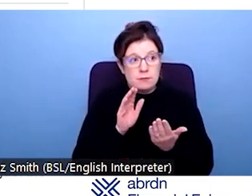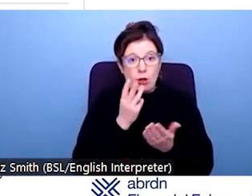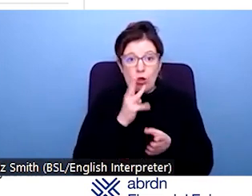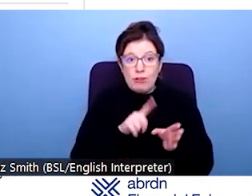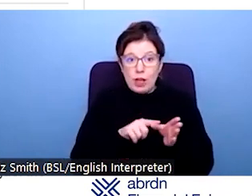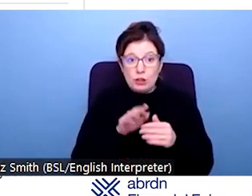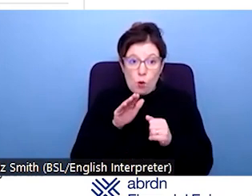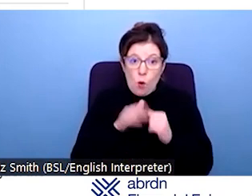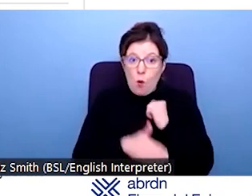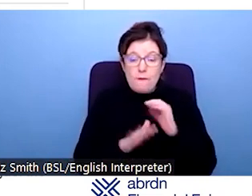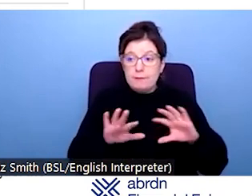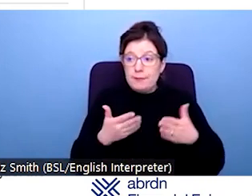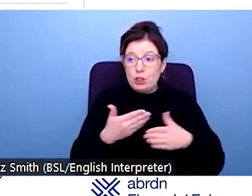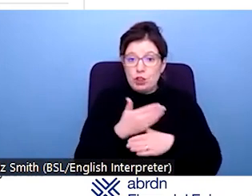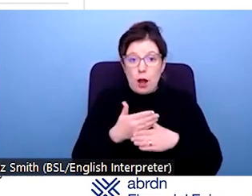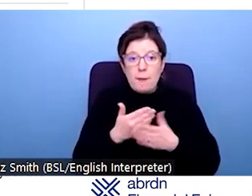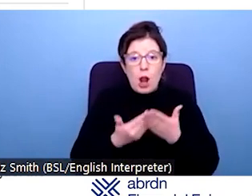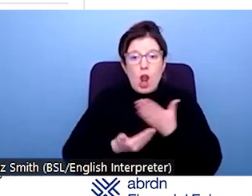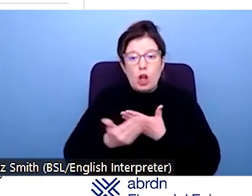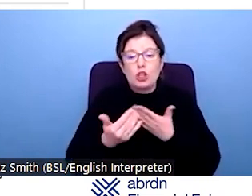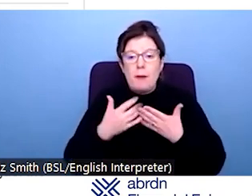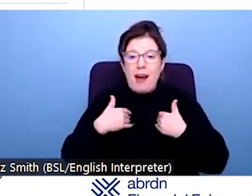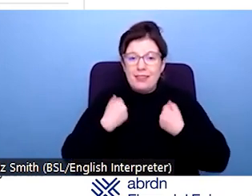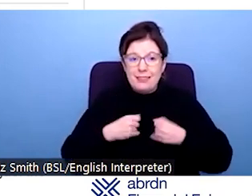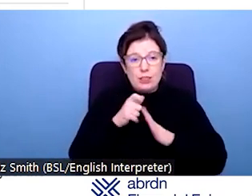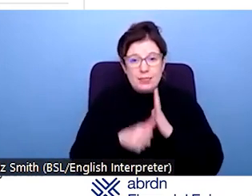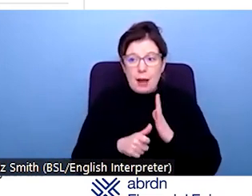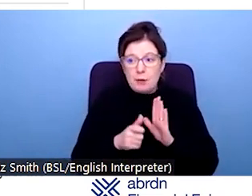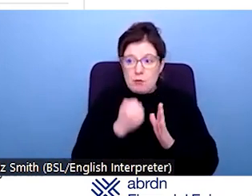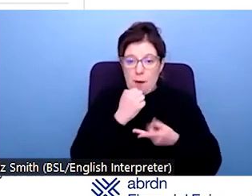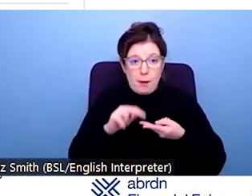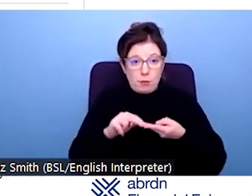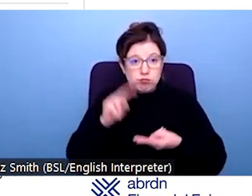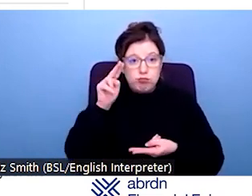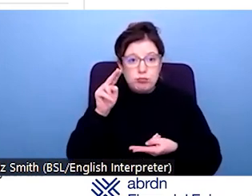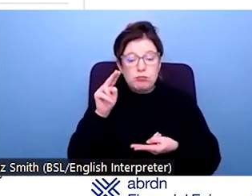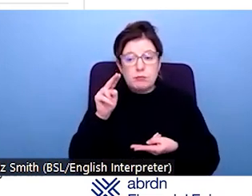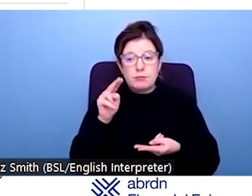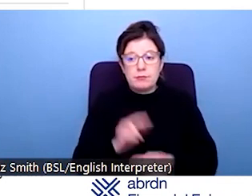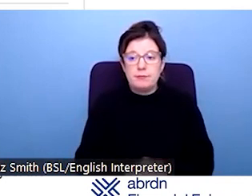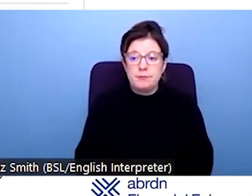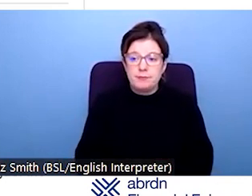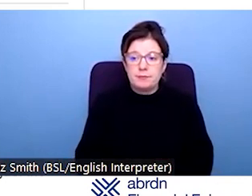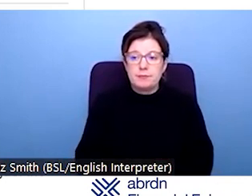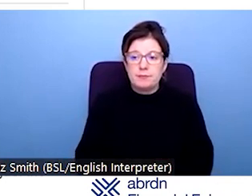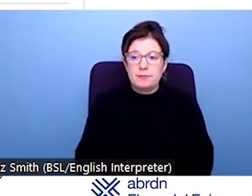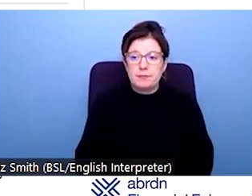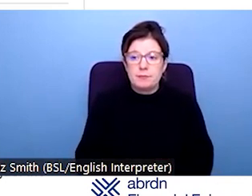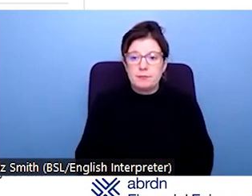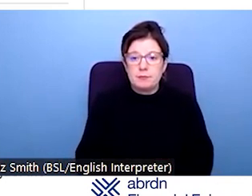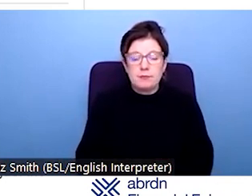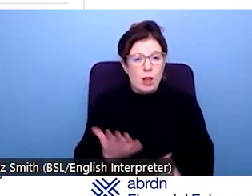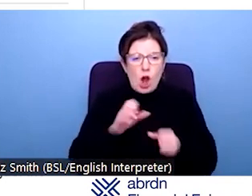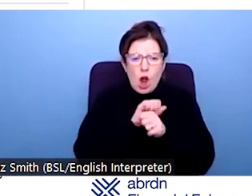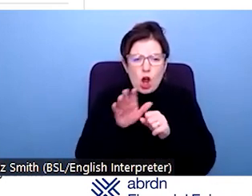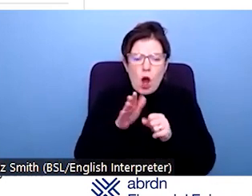years and have a long term health condition or are disabled. And so I think this gets a really important point that we focused a lot during the